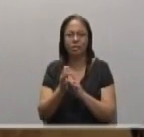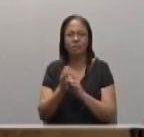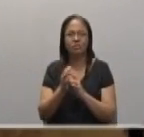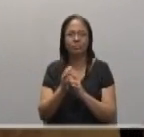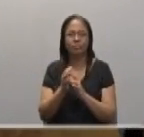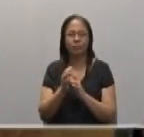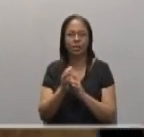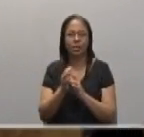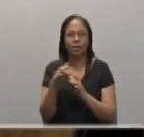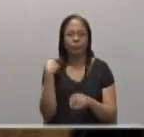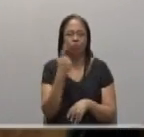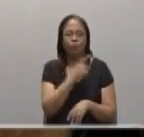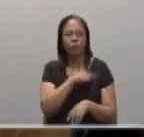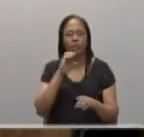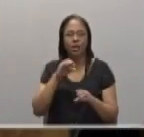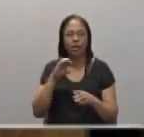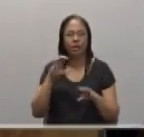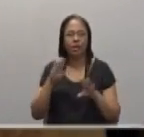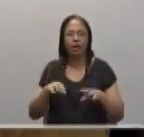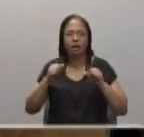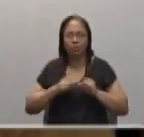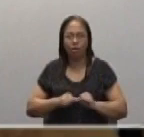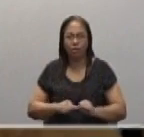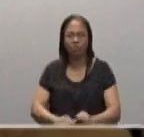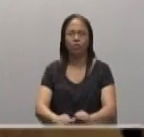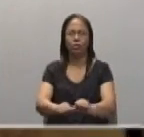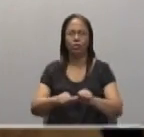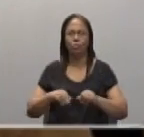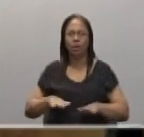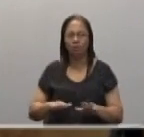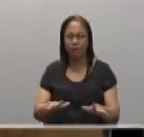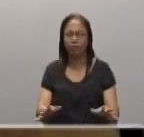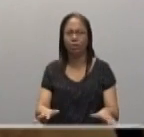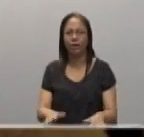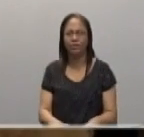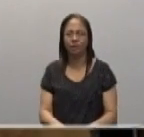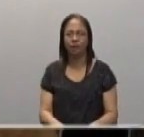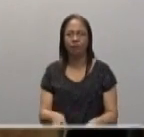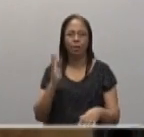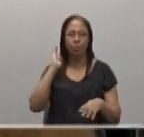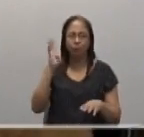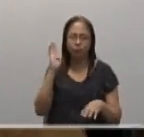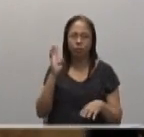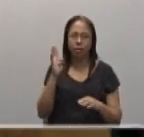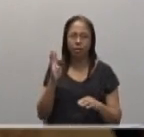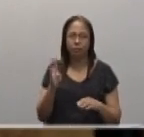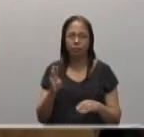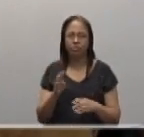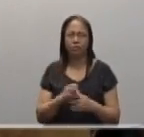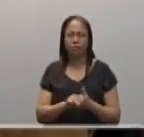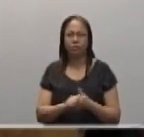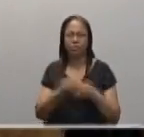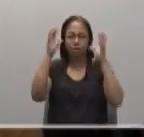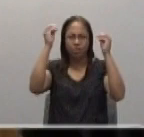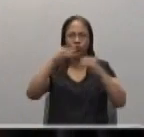this reconciliation that God, of course, realized and bring to us through the dead and resurrection